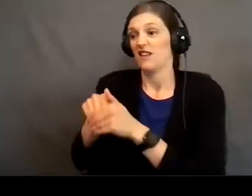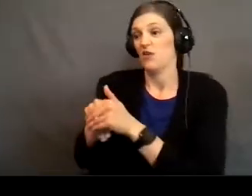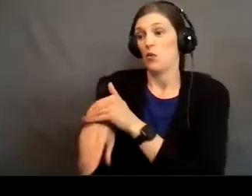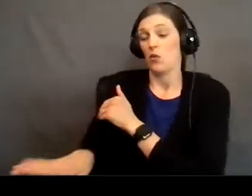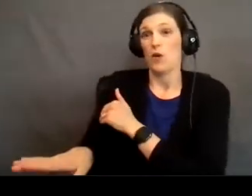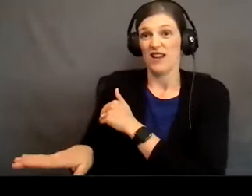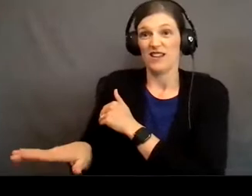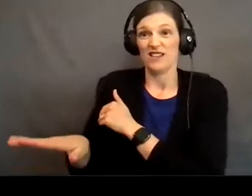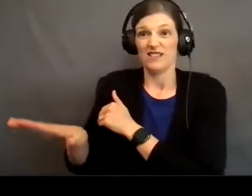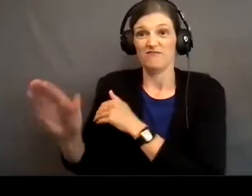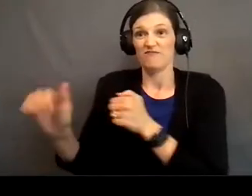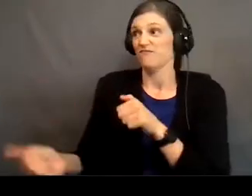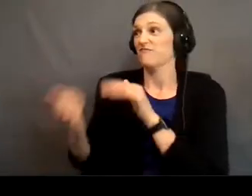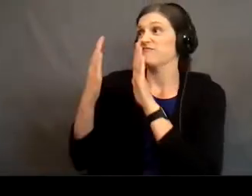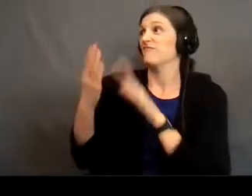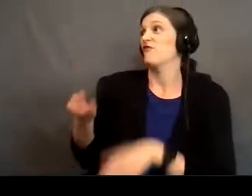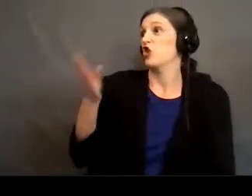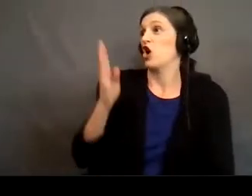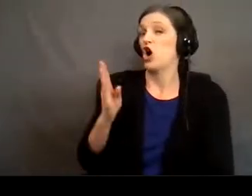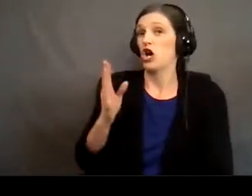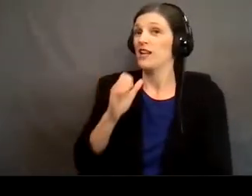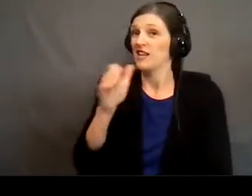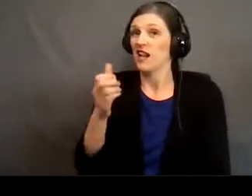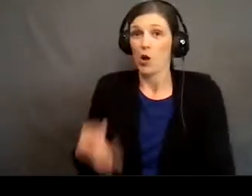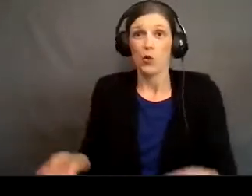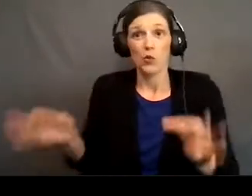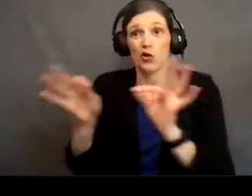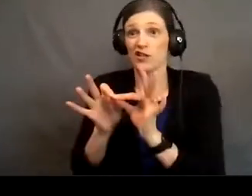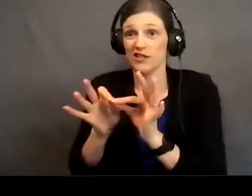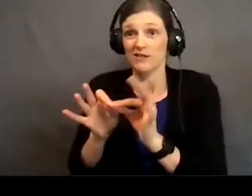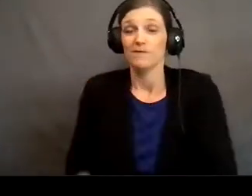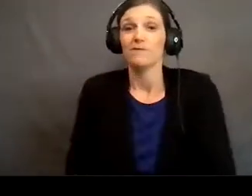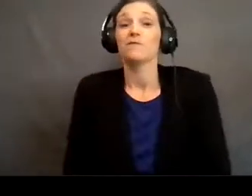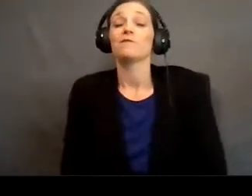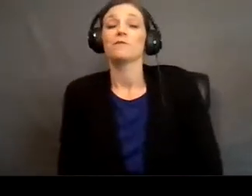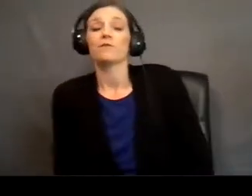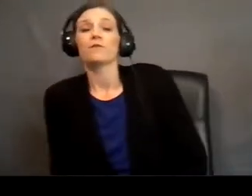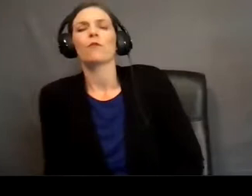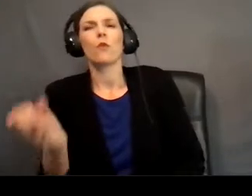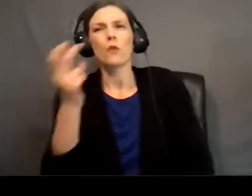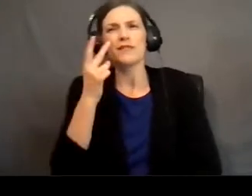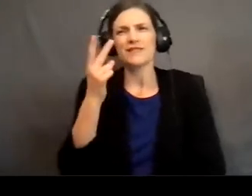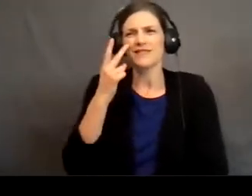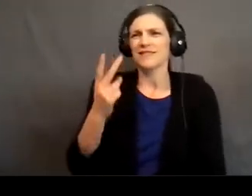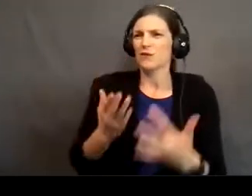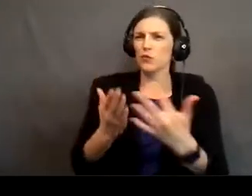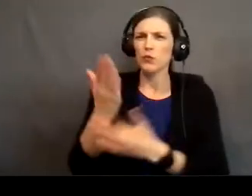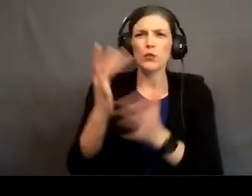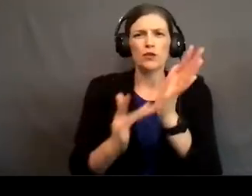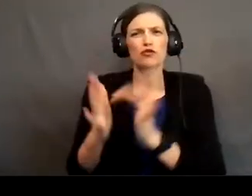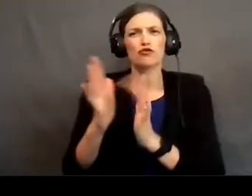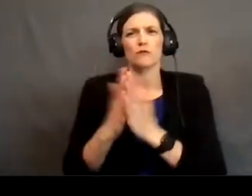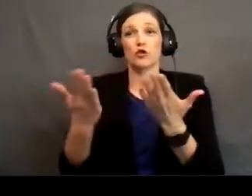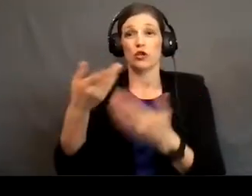holy of holies. He had gone before God in an unworthy way. So we see this all throughout the scripture that when